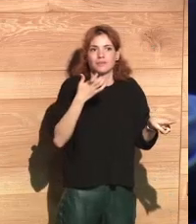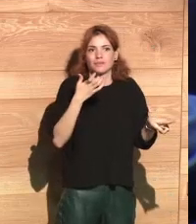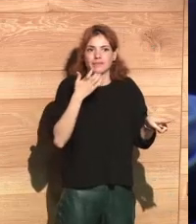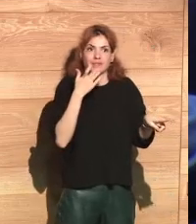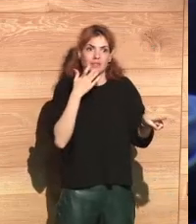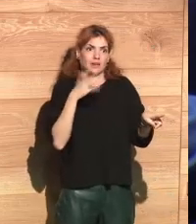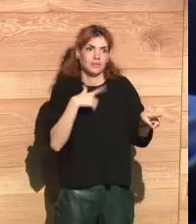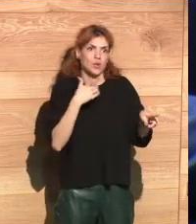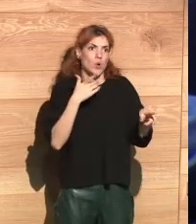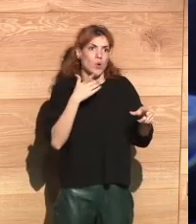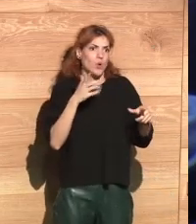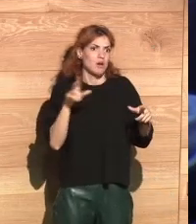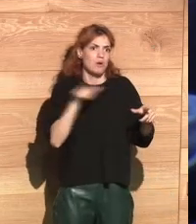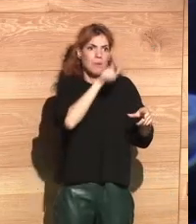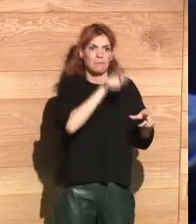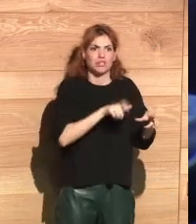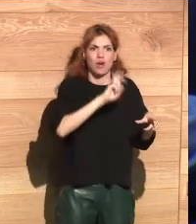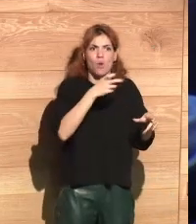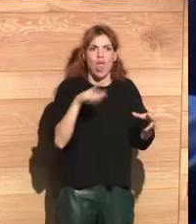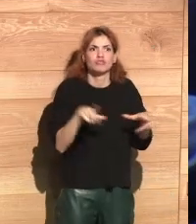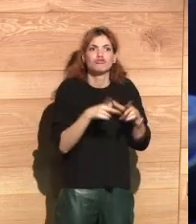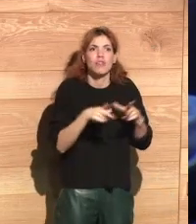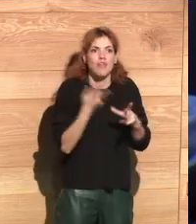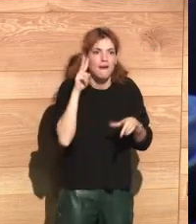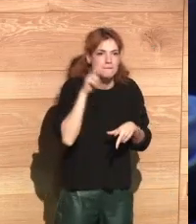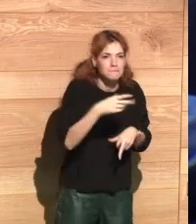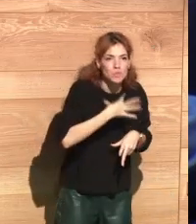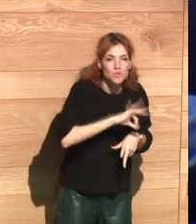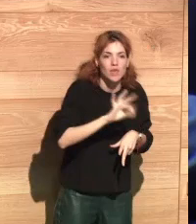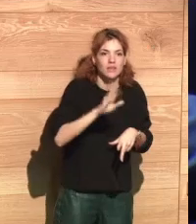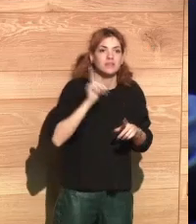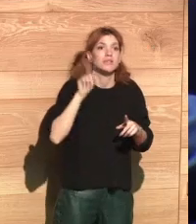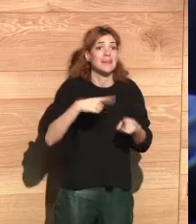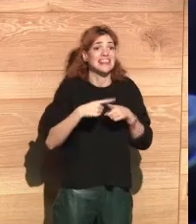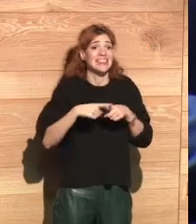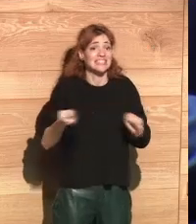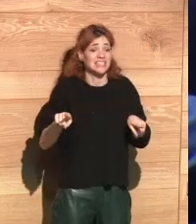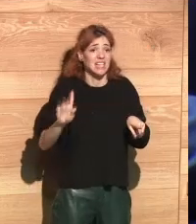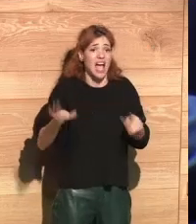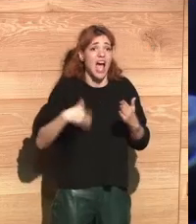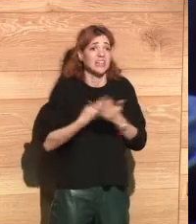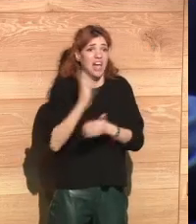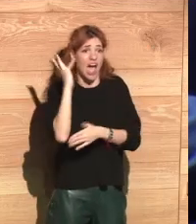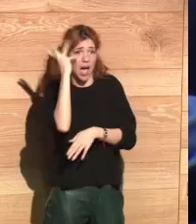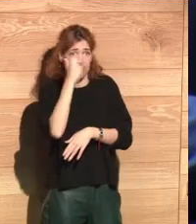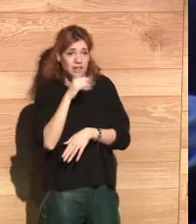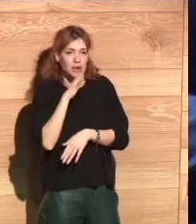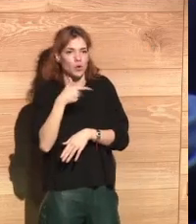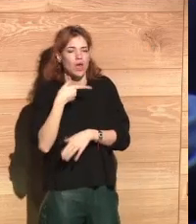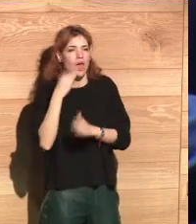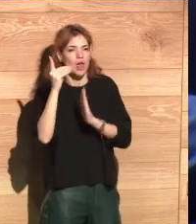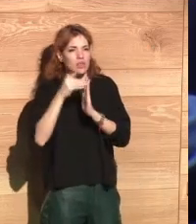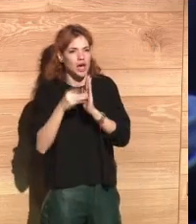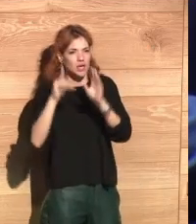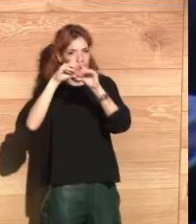a party wants to have access to everything that is going on in its society, and also differentiates us